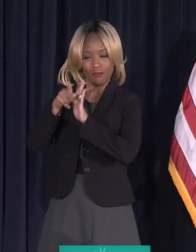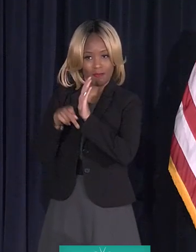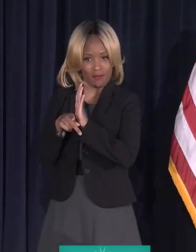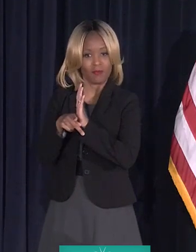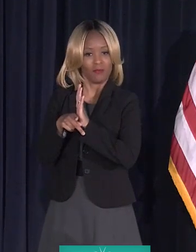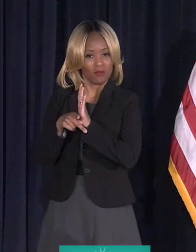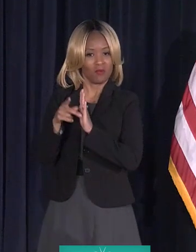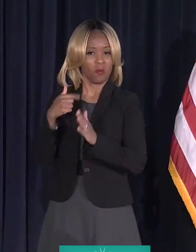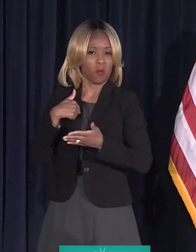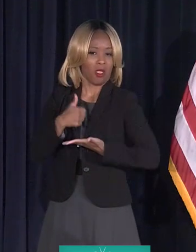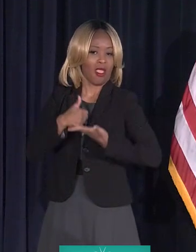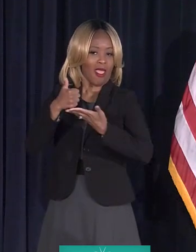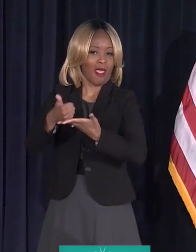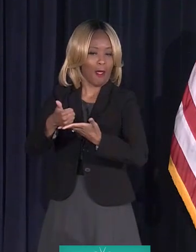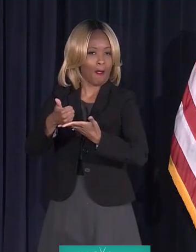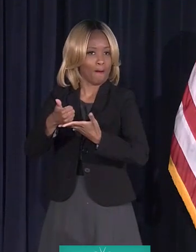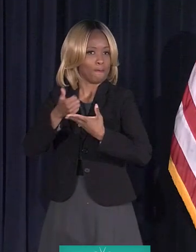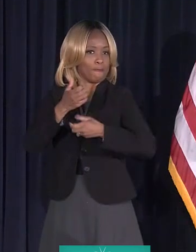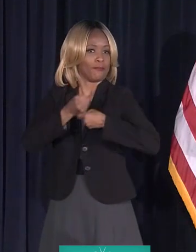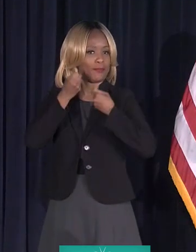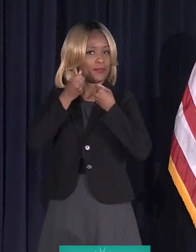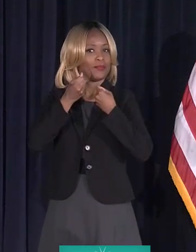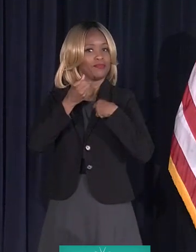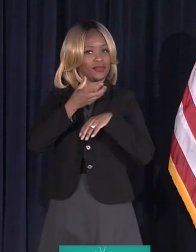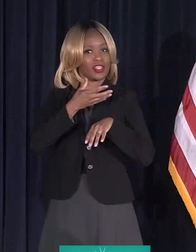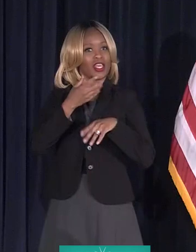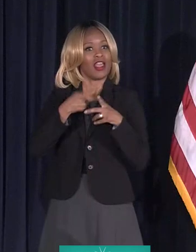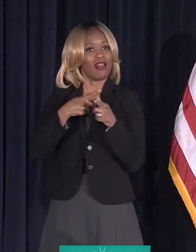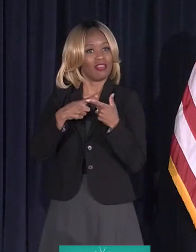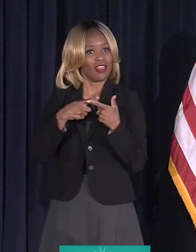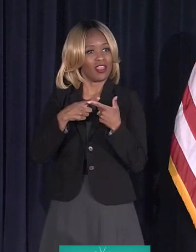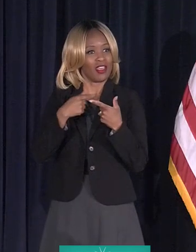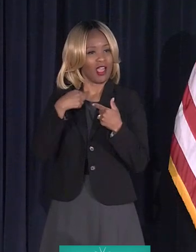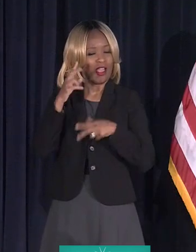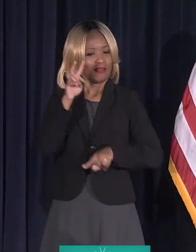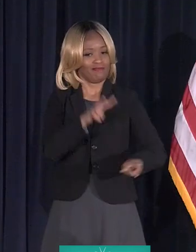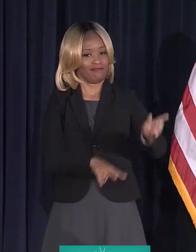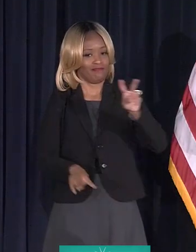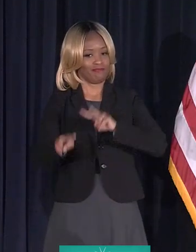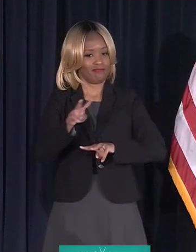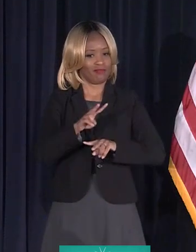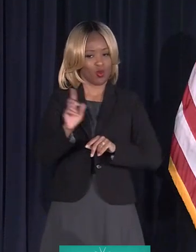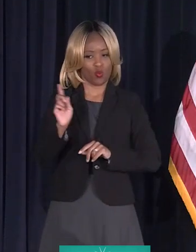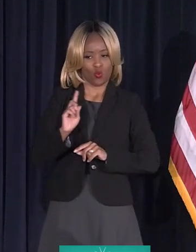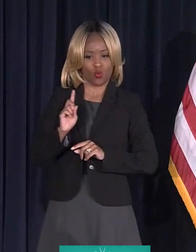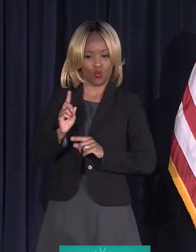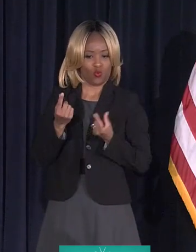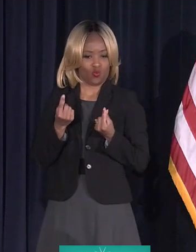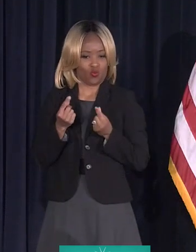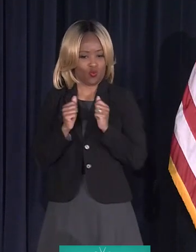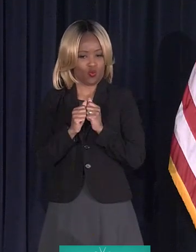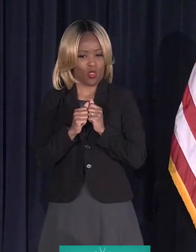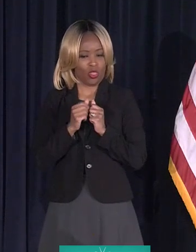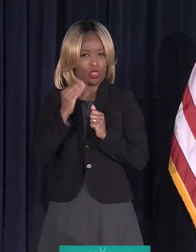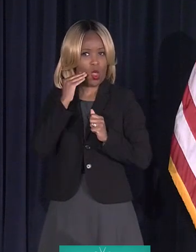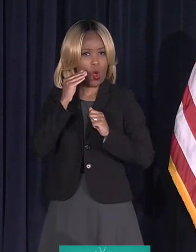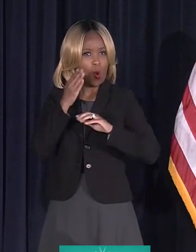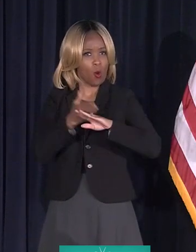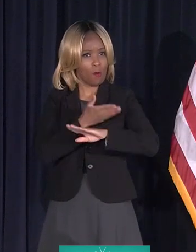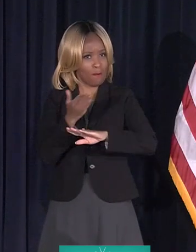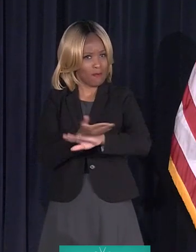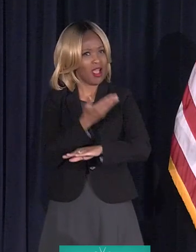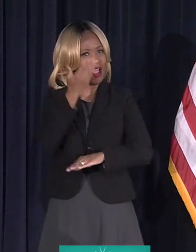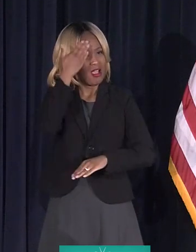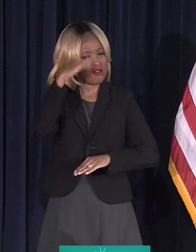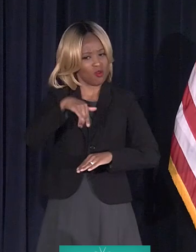help you enforce that. And then, I'm going to take a look at where we are on the home repairs. I know we started